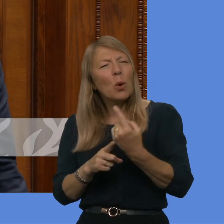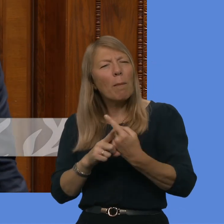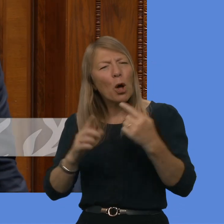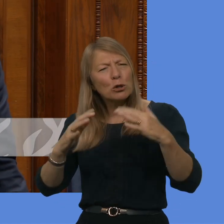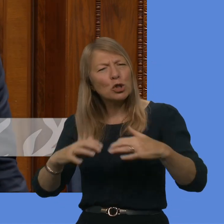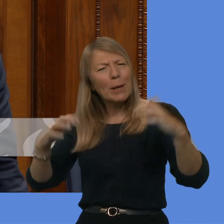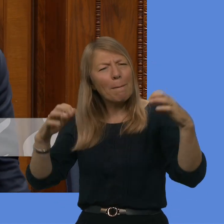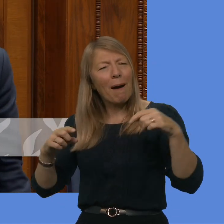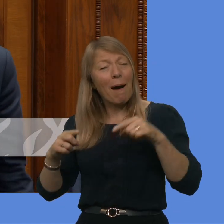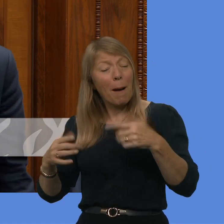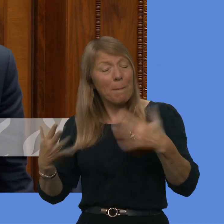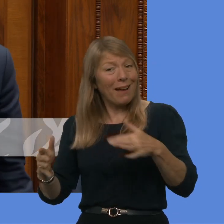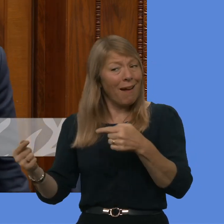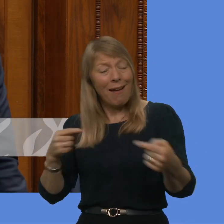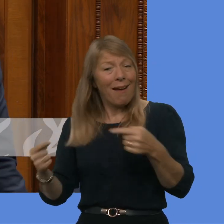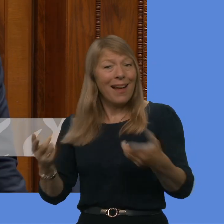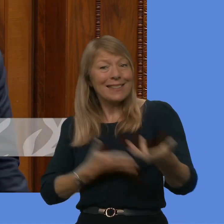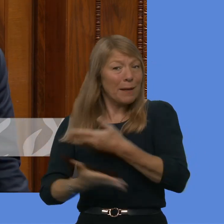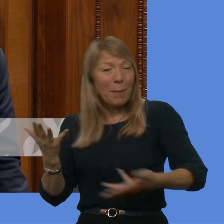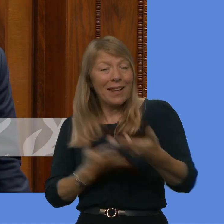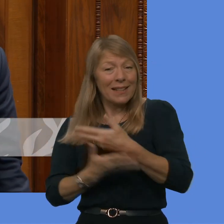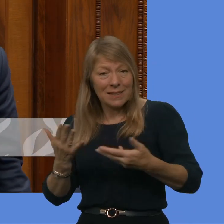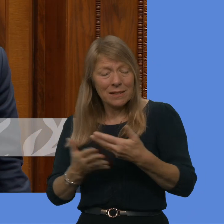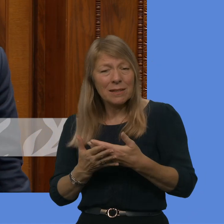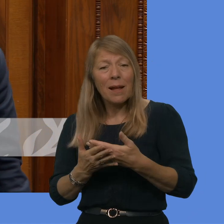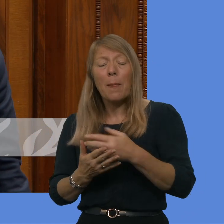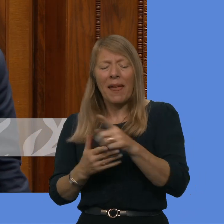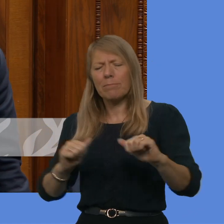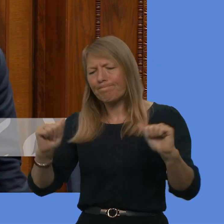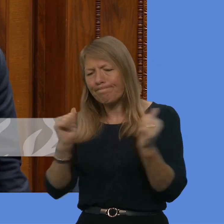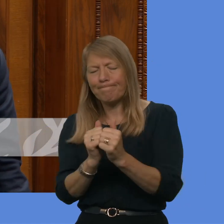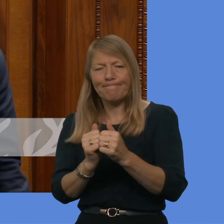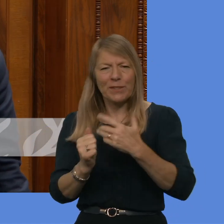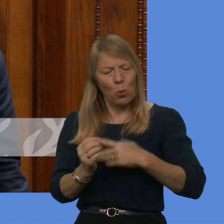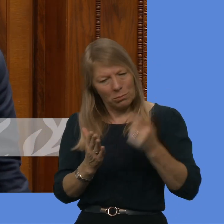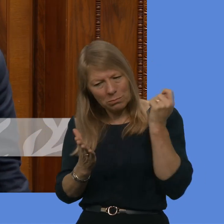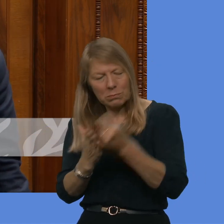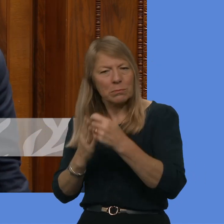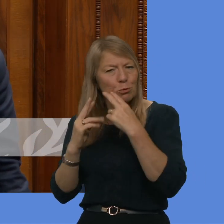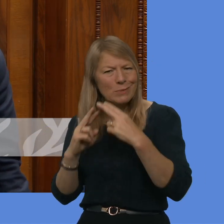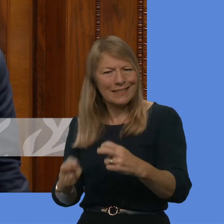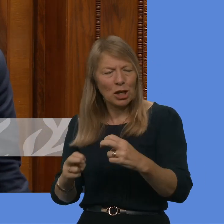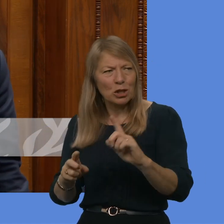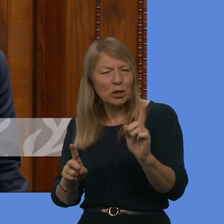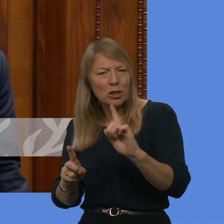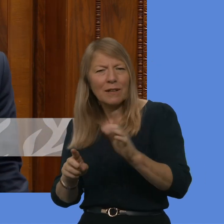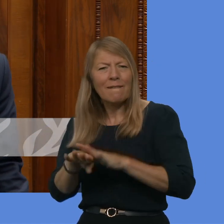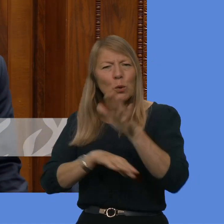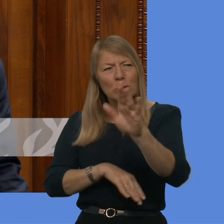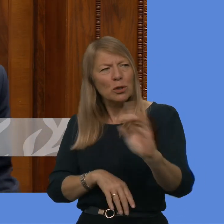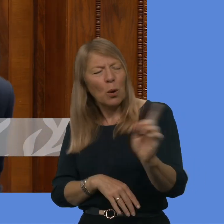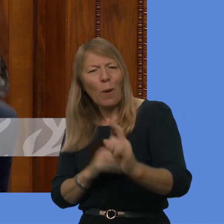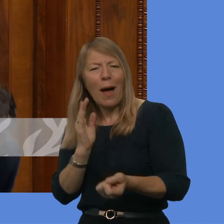was passed that a consultation would be held into the issue of flying flags, what work has been undertaken to progress that consultation?